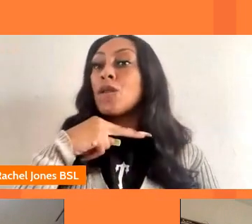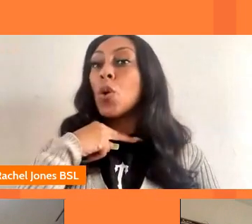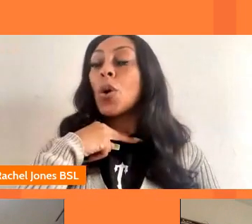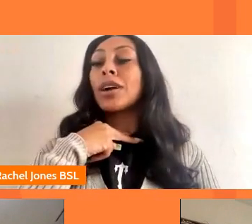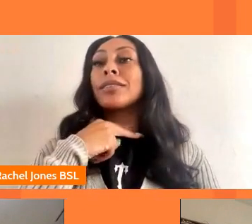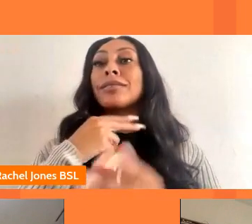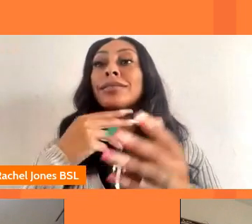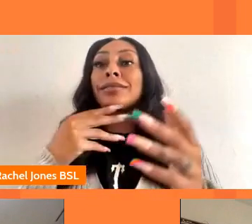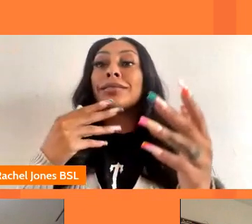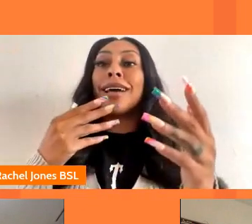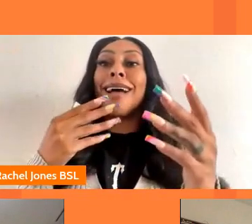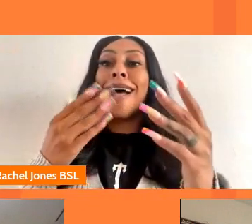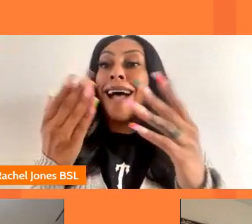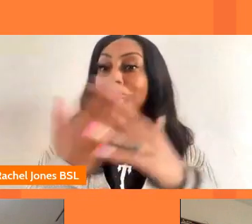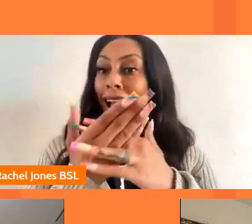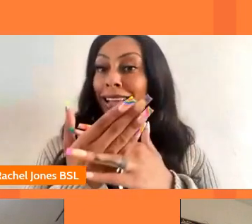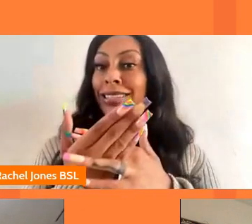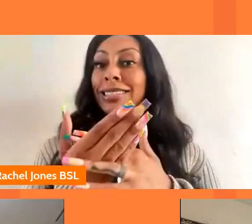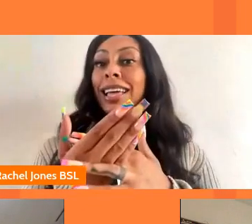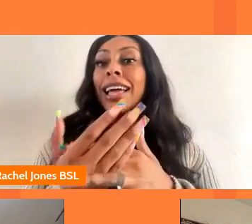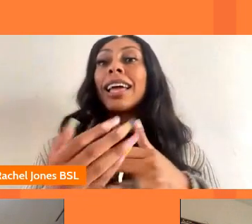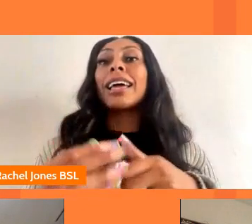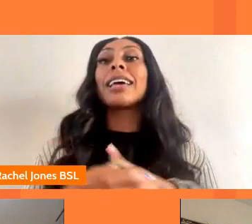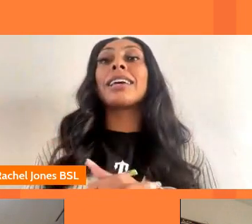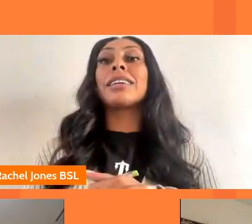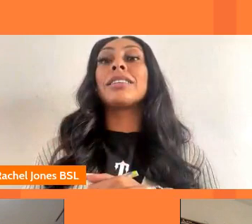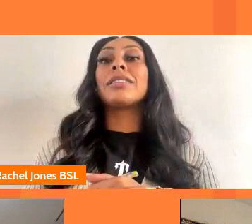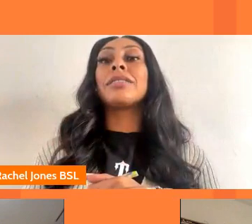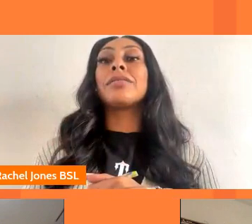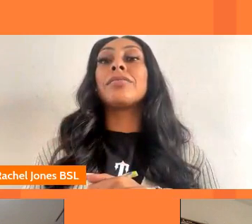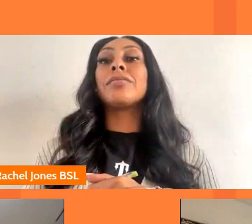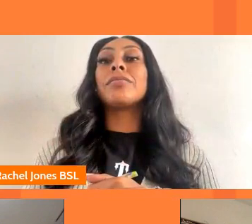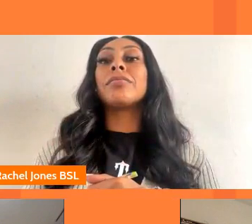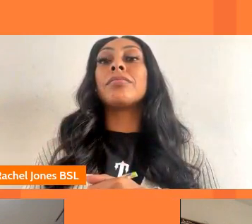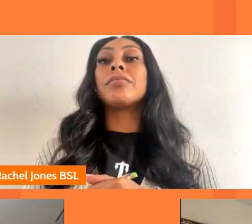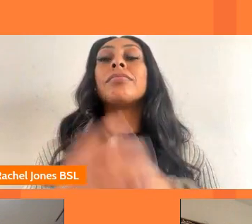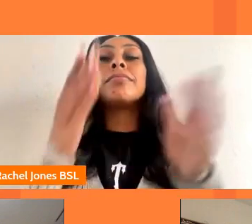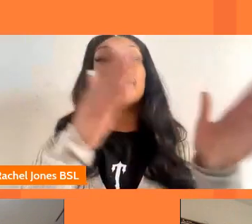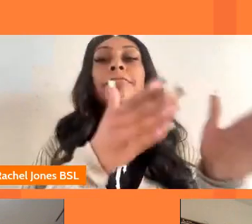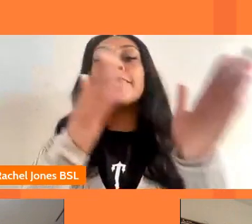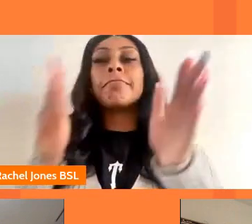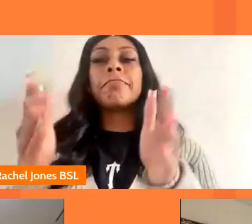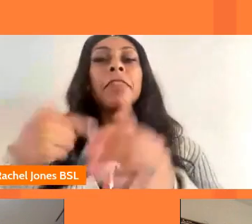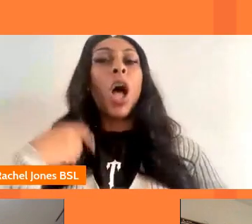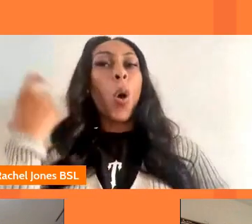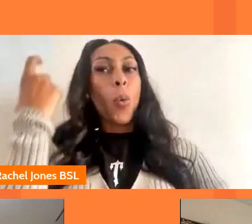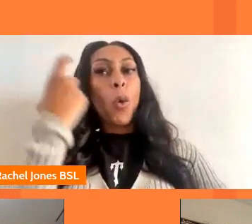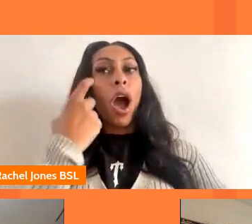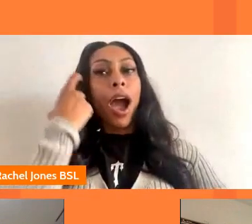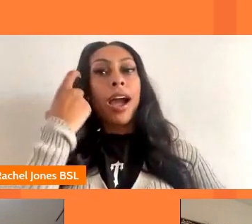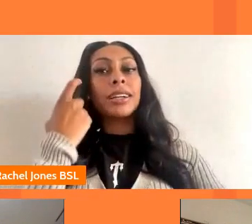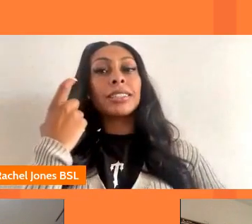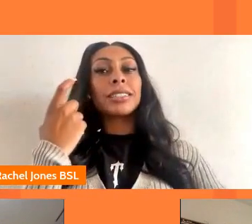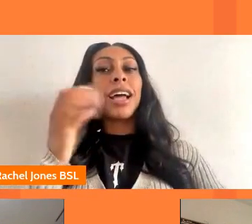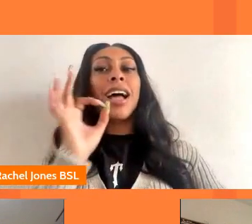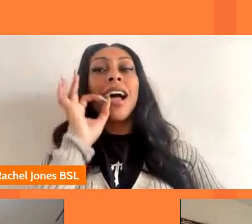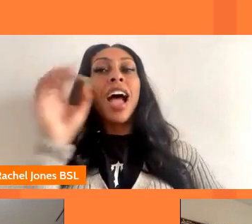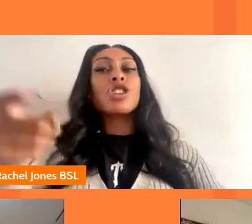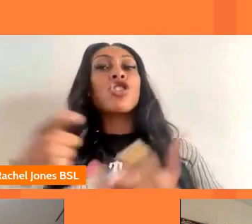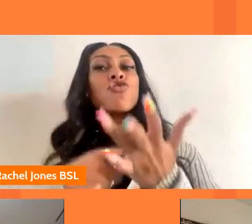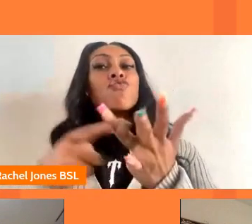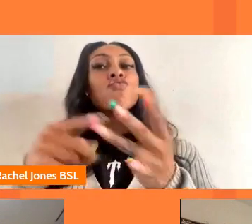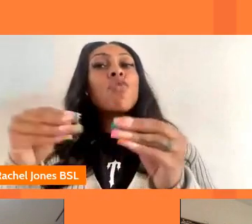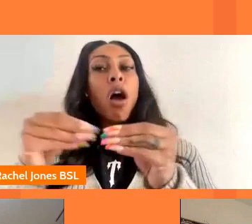that that we all that we all know and work in but i wonder um rob i'm going to come back to you with this how